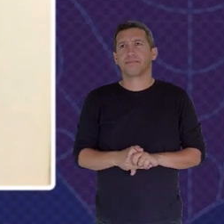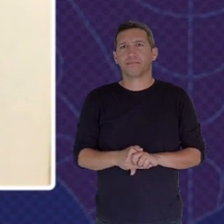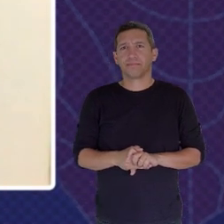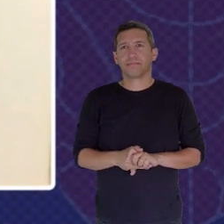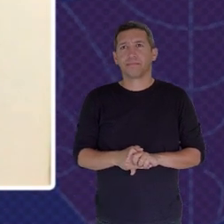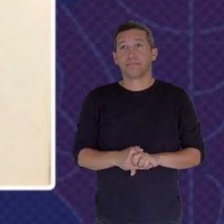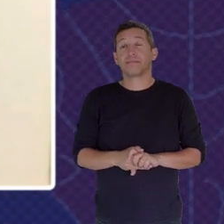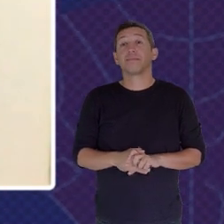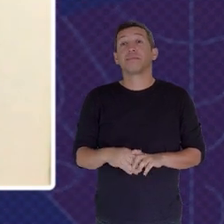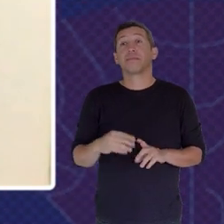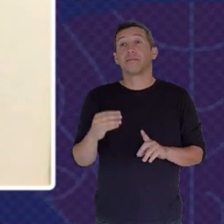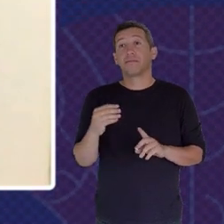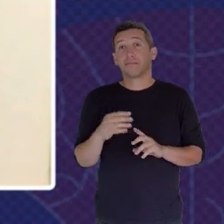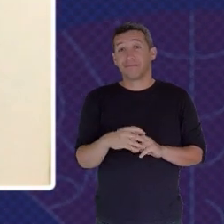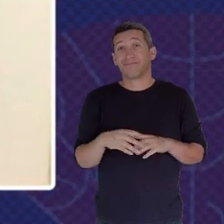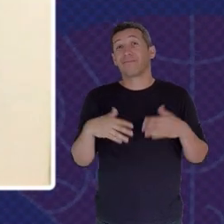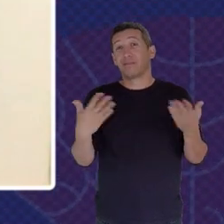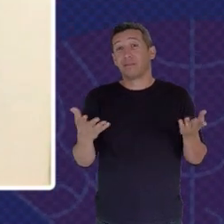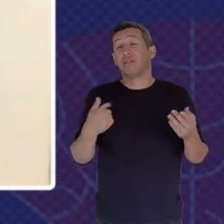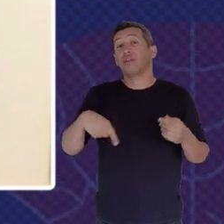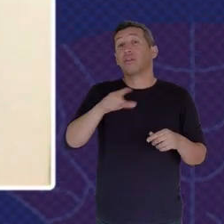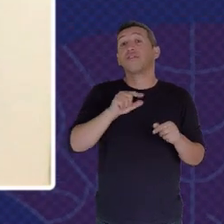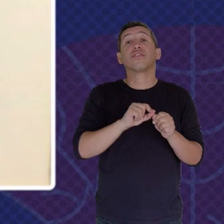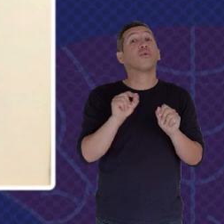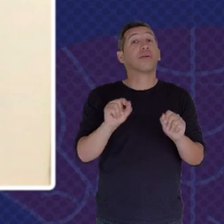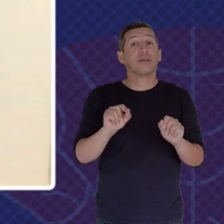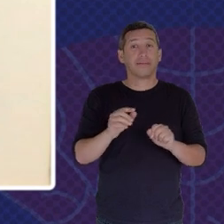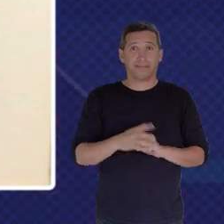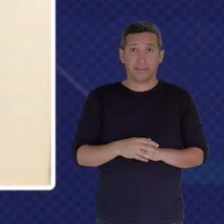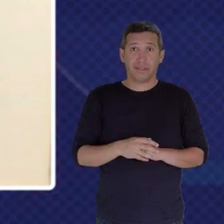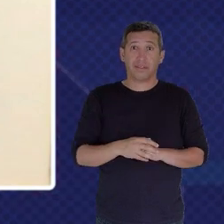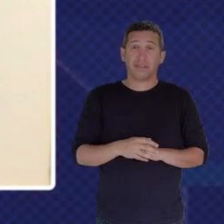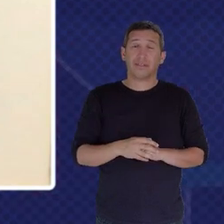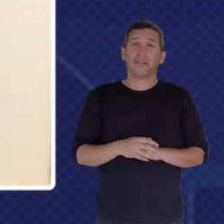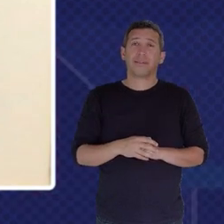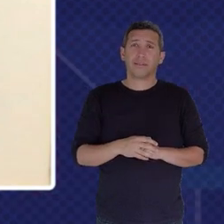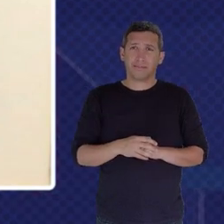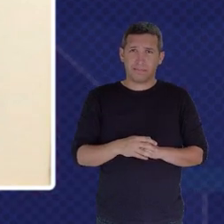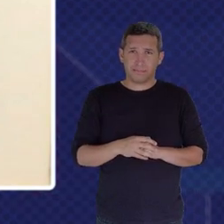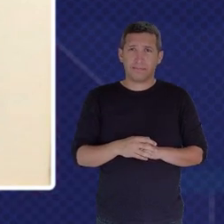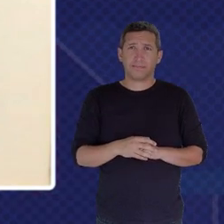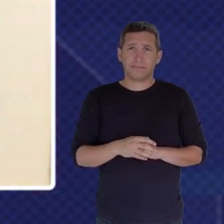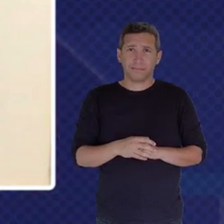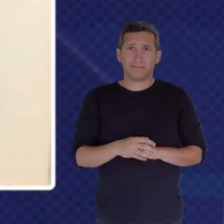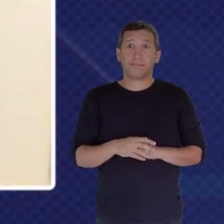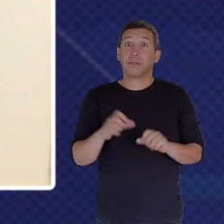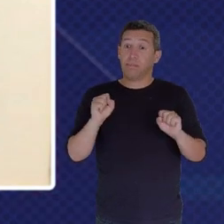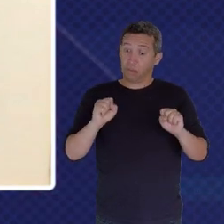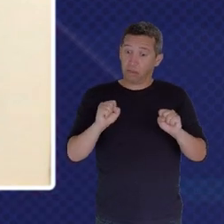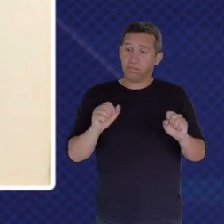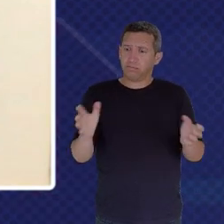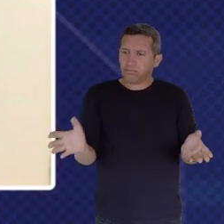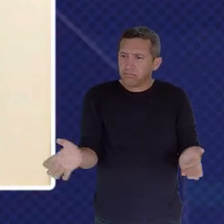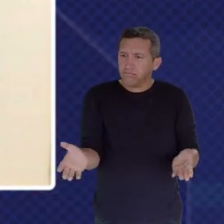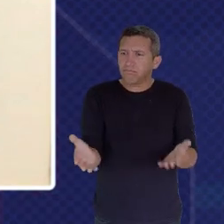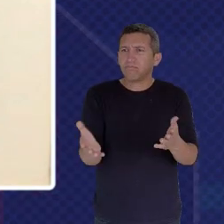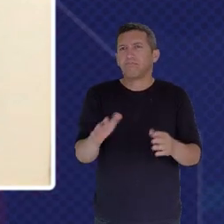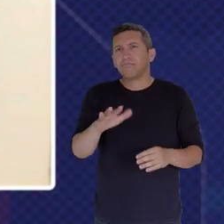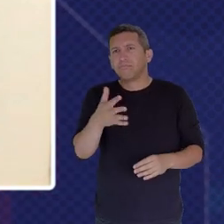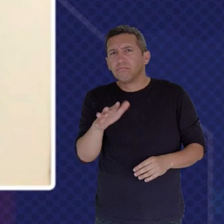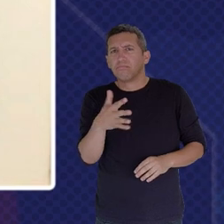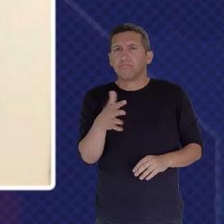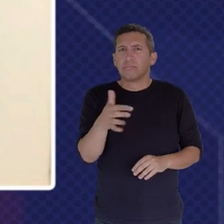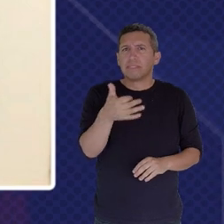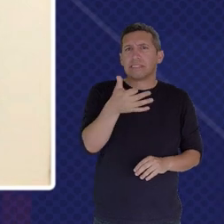Essentially Done Is That We've Been Able To Mobilize Close To Ten Ministries